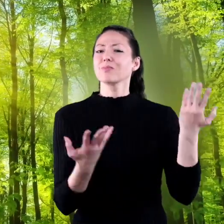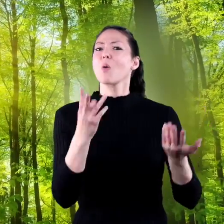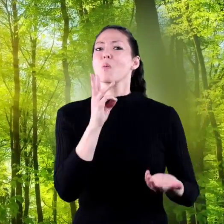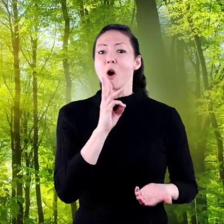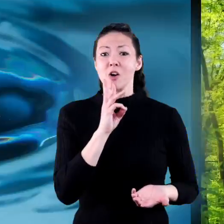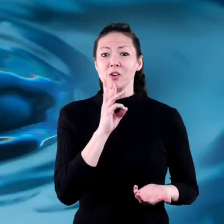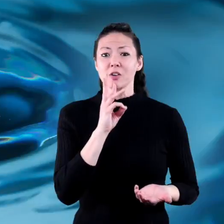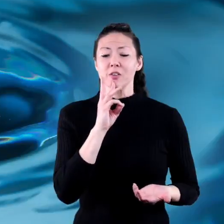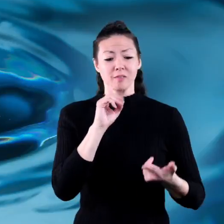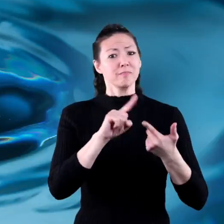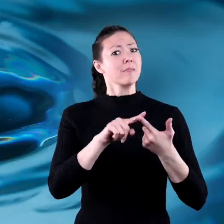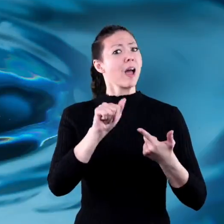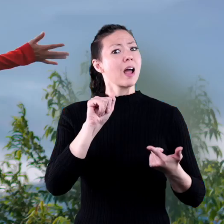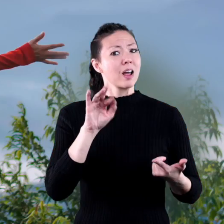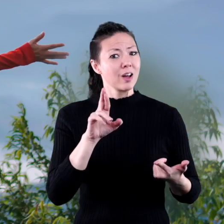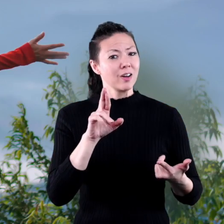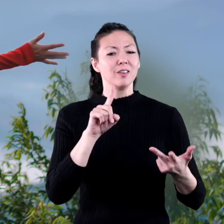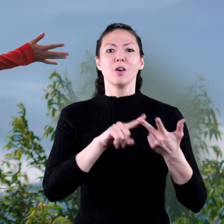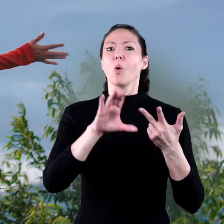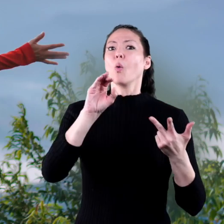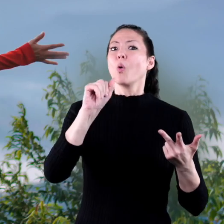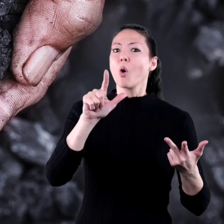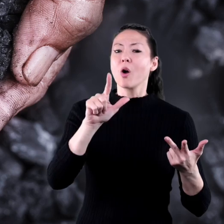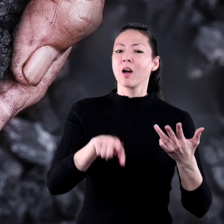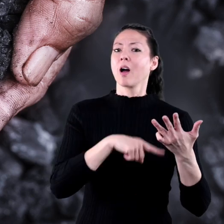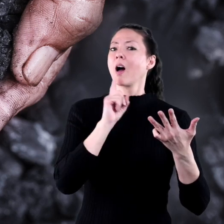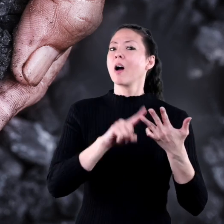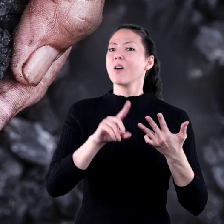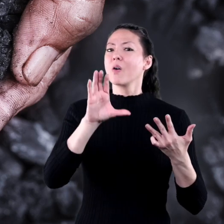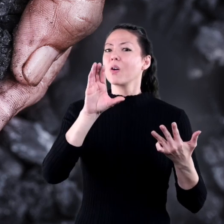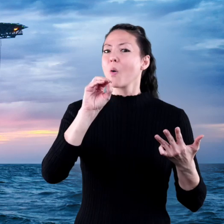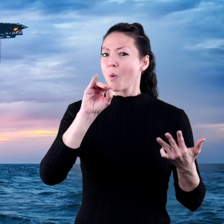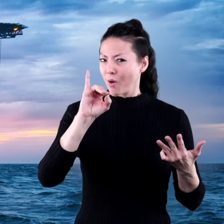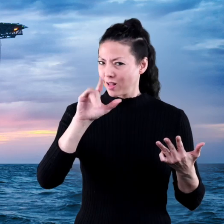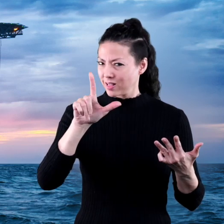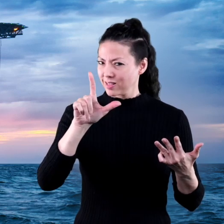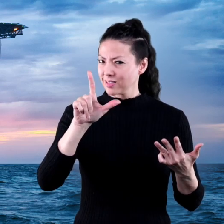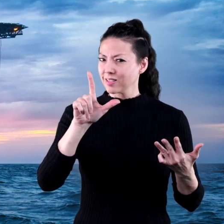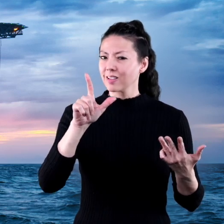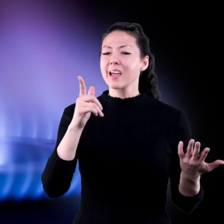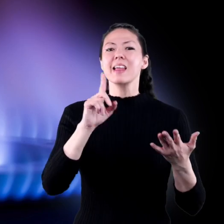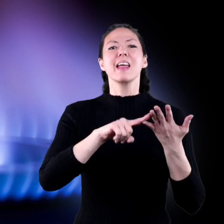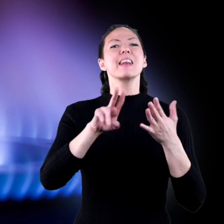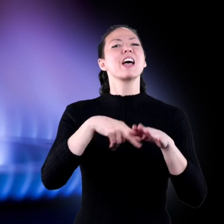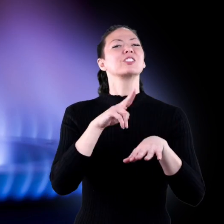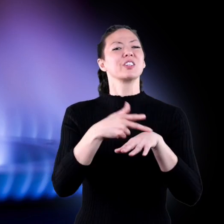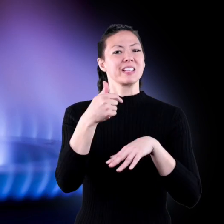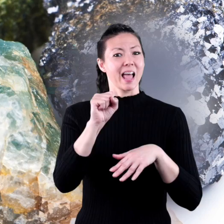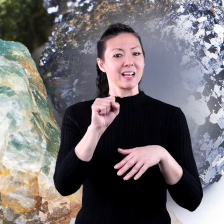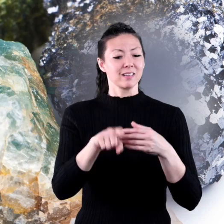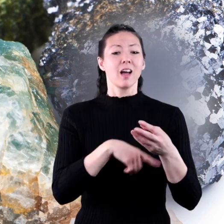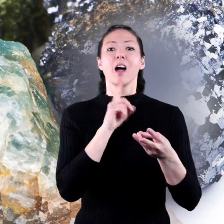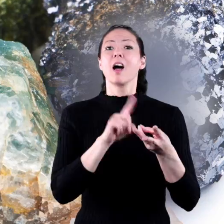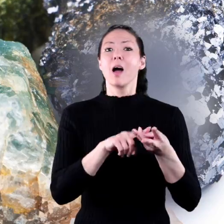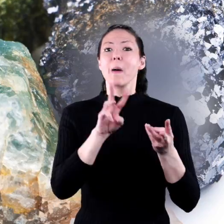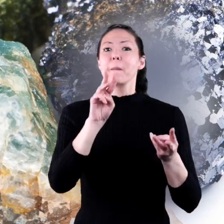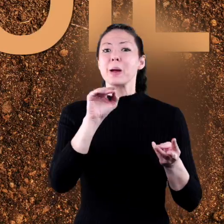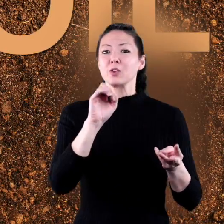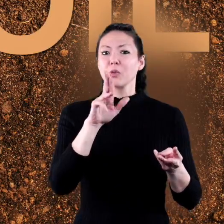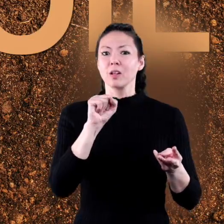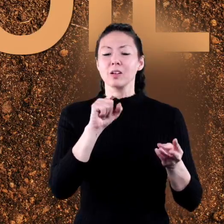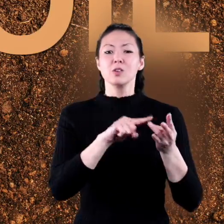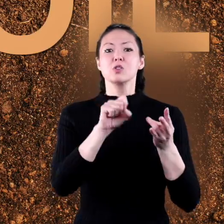Water, air, coal, oil, natural gas, minerals,